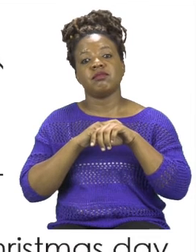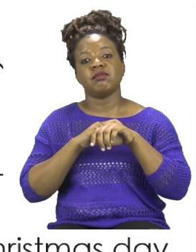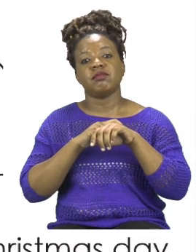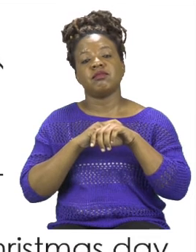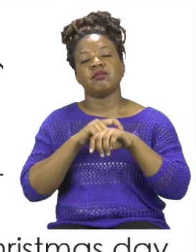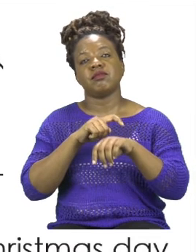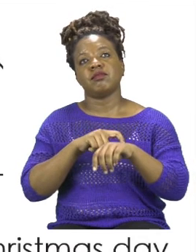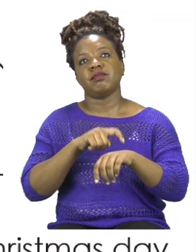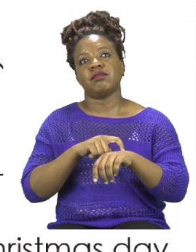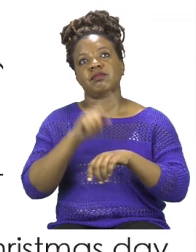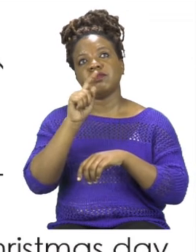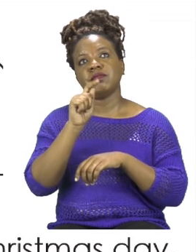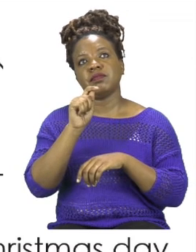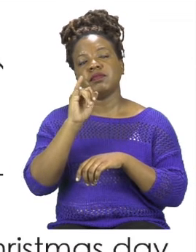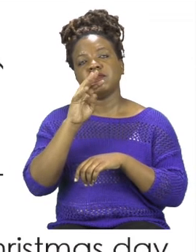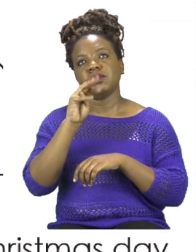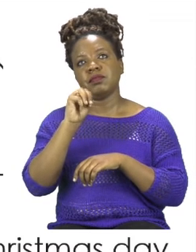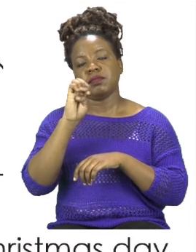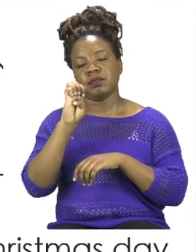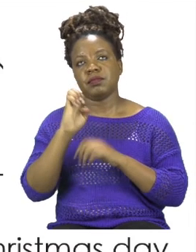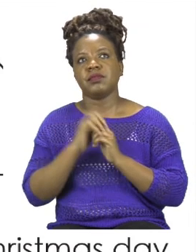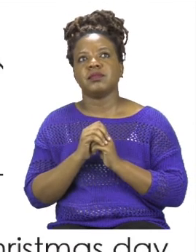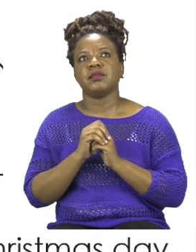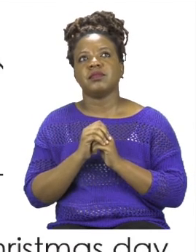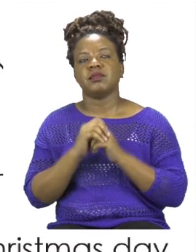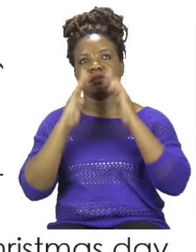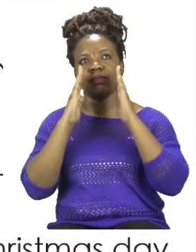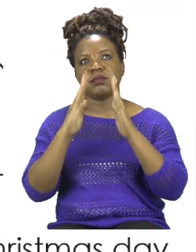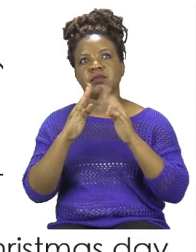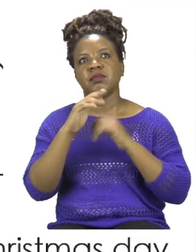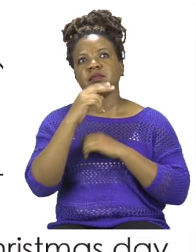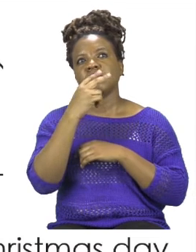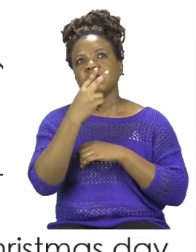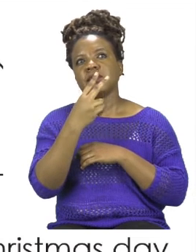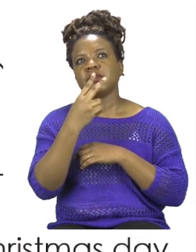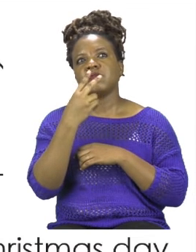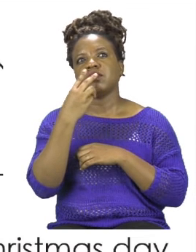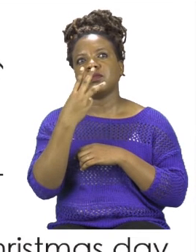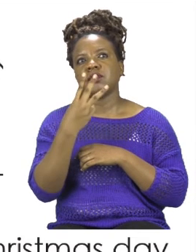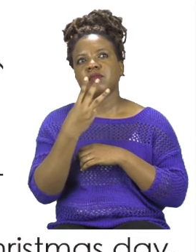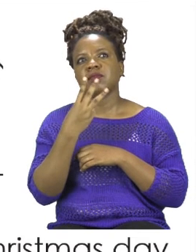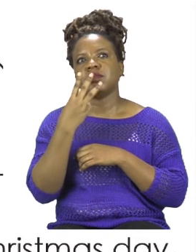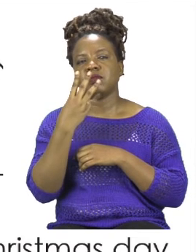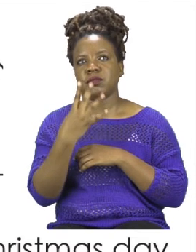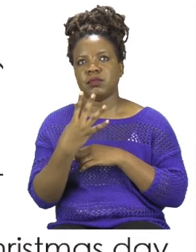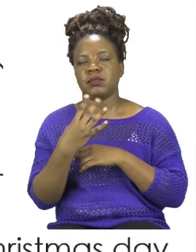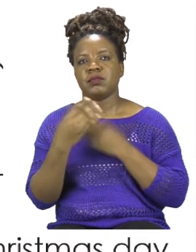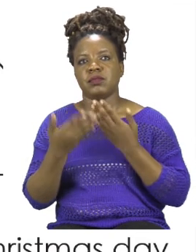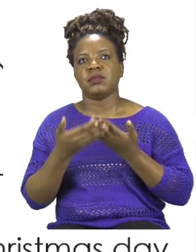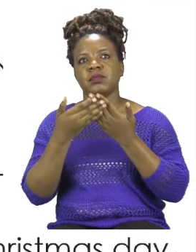pre-positions. We're going to be focusing on number two, three and four and that's those are the ones that we're going to do together.